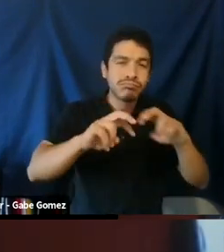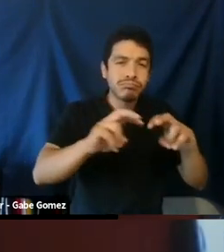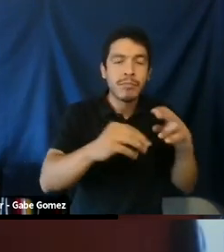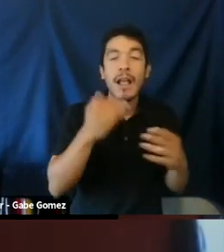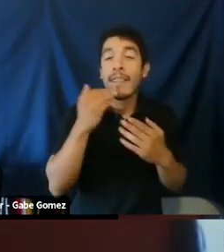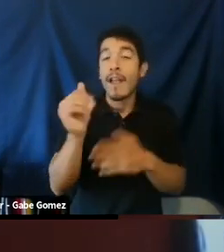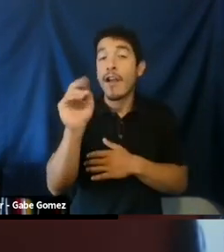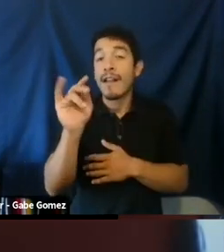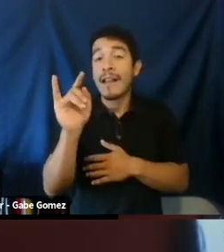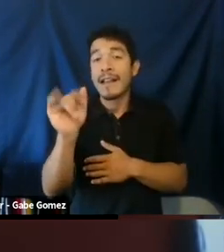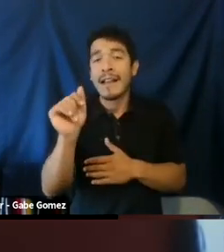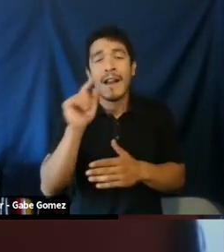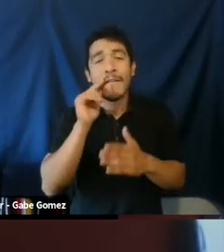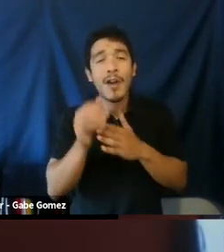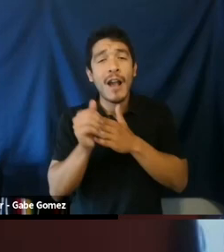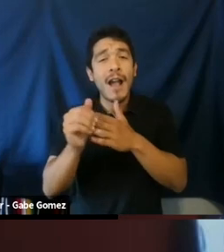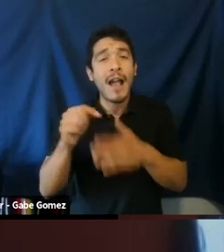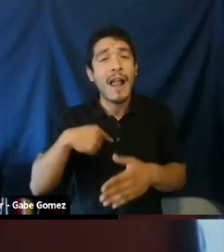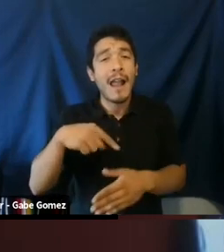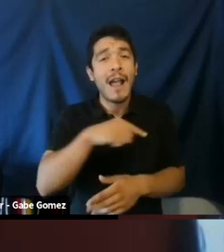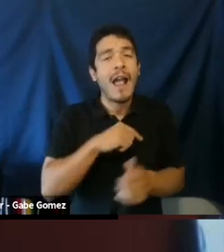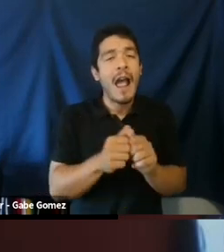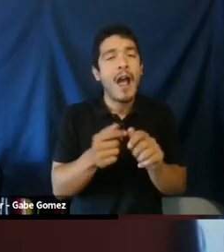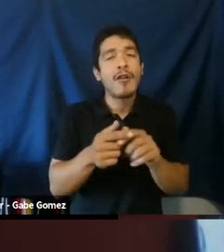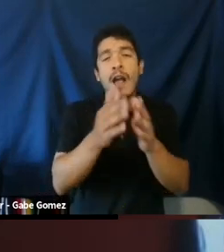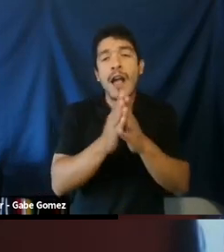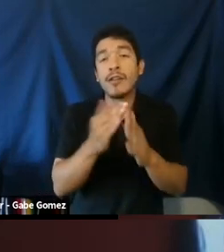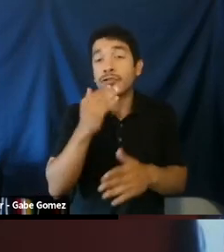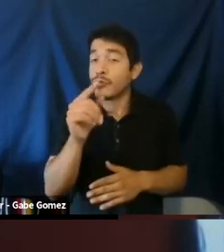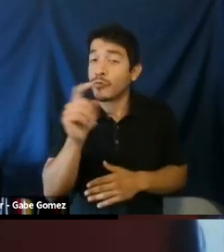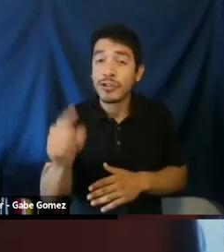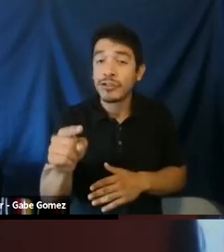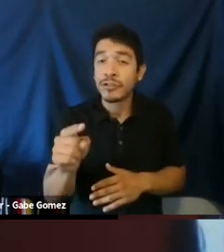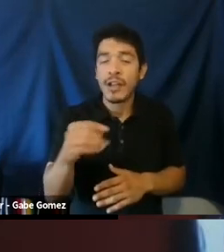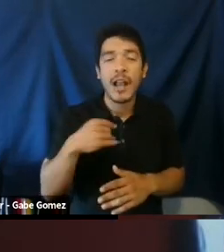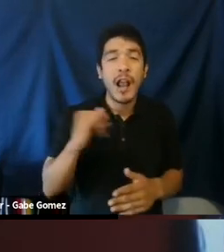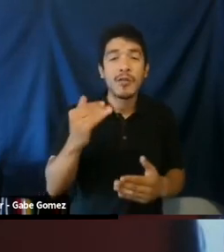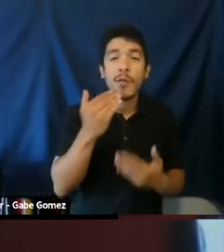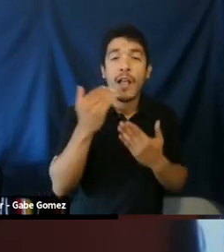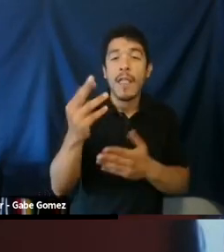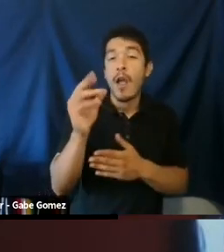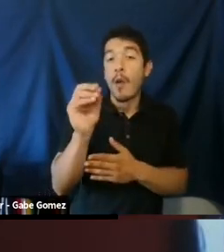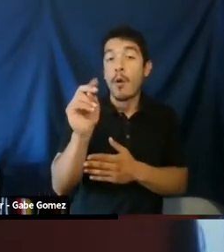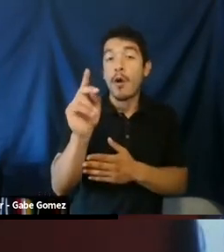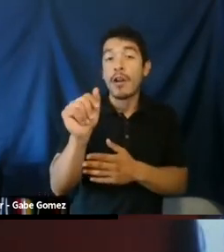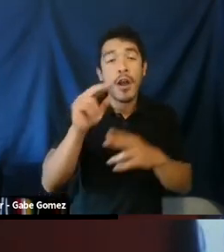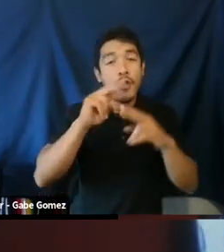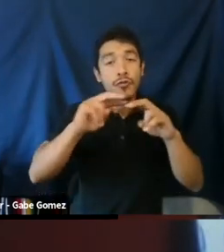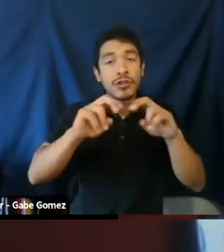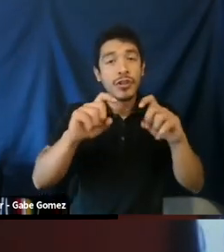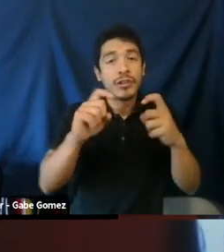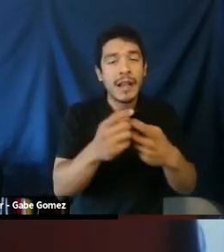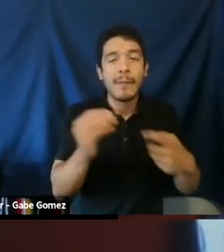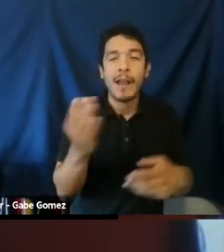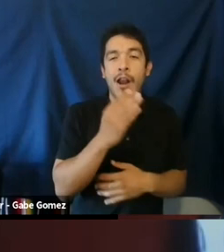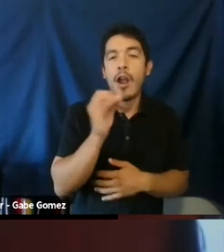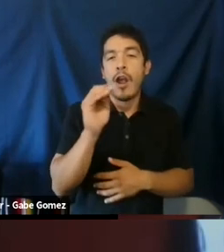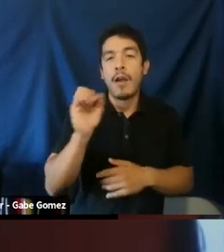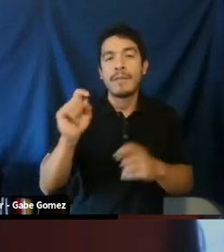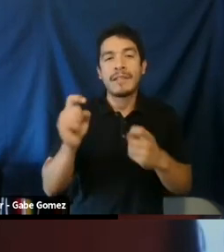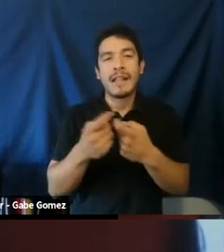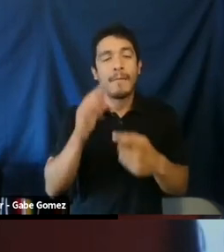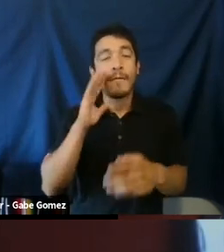Soraya and all of the colleagues who did the research part of this. Thanks to Anita for guiding us as well with how to ask these good questions.